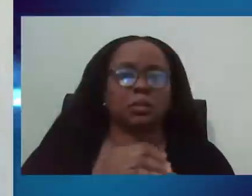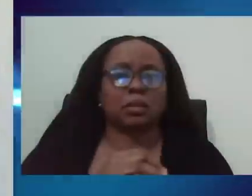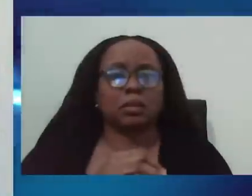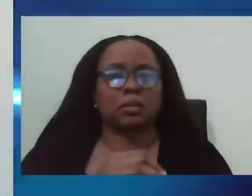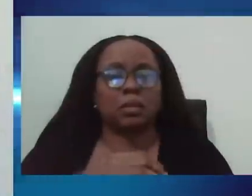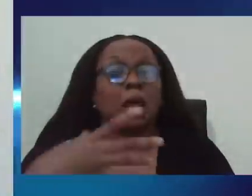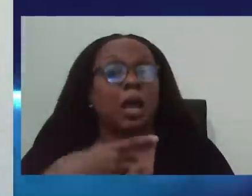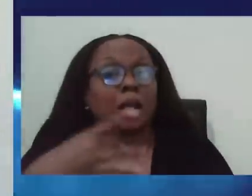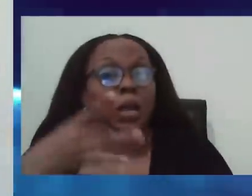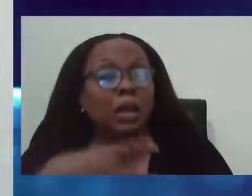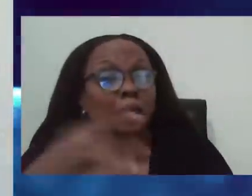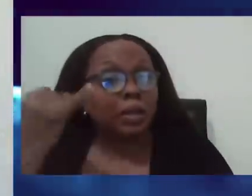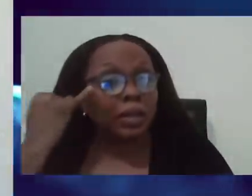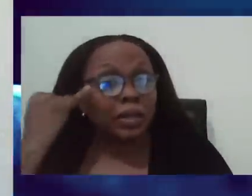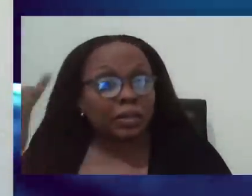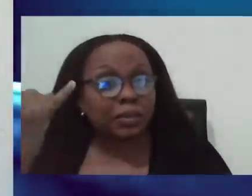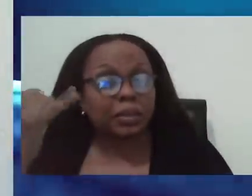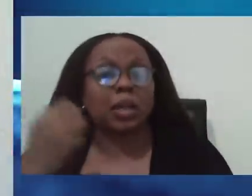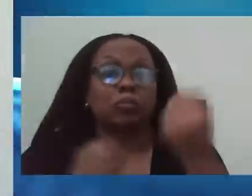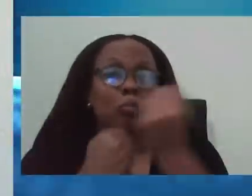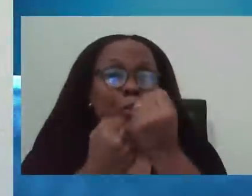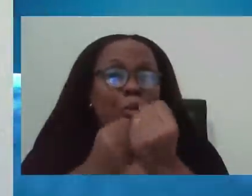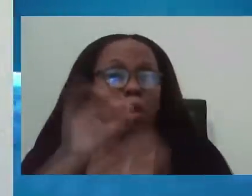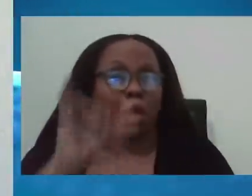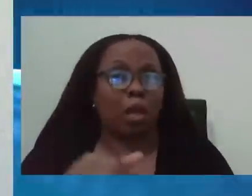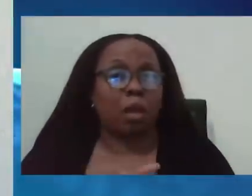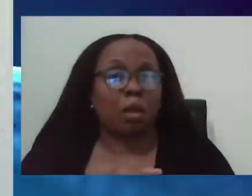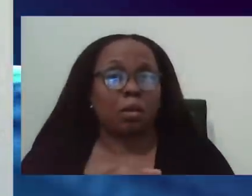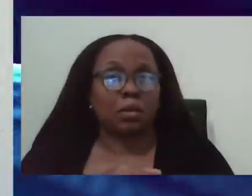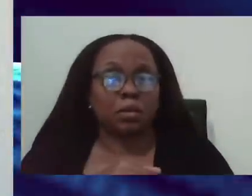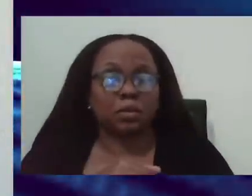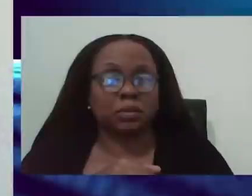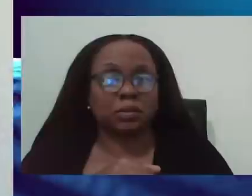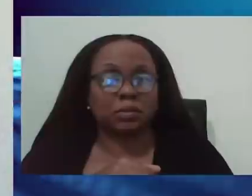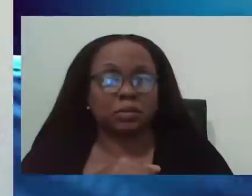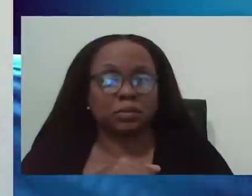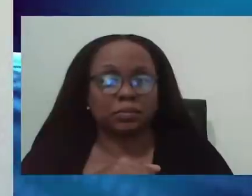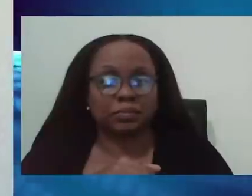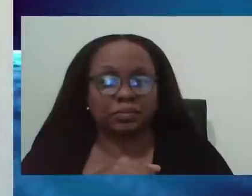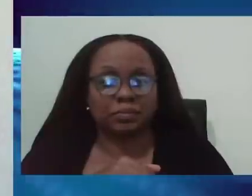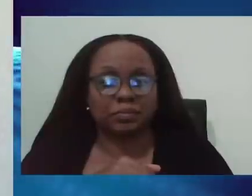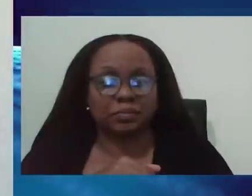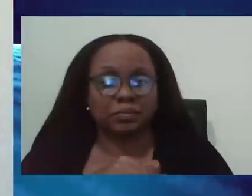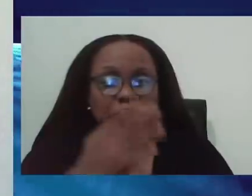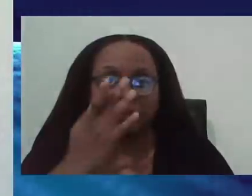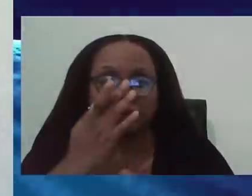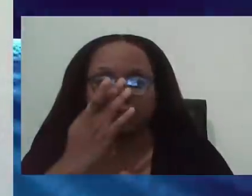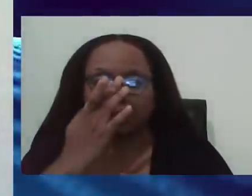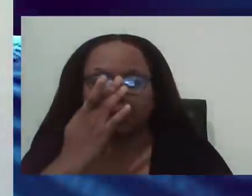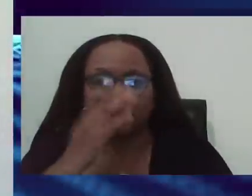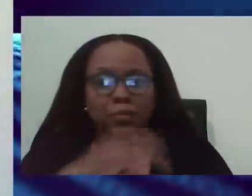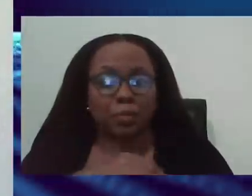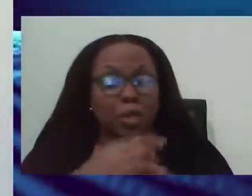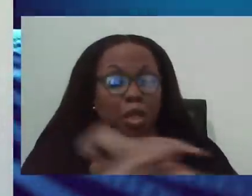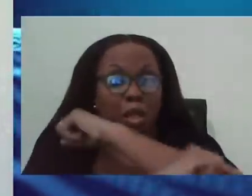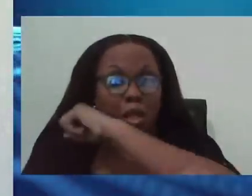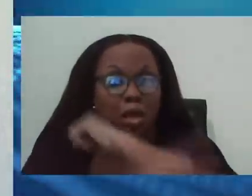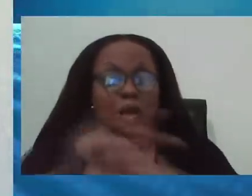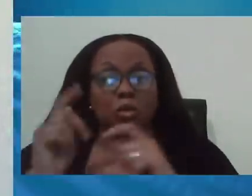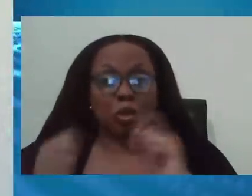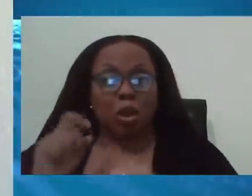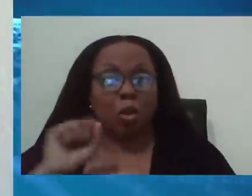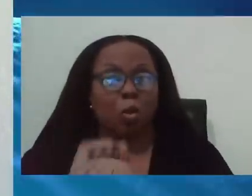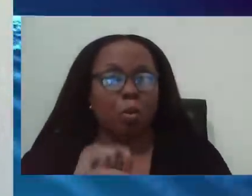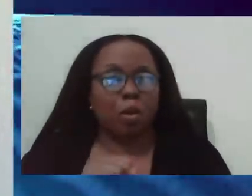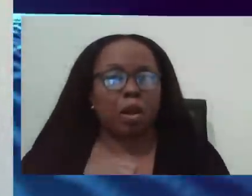safe zones. I'm definitely on the side of the safe zones. They've, they've, I've seen them in Guyana and Trinidad. And I heard one